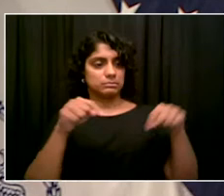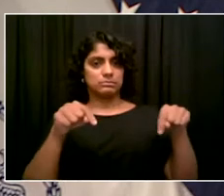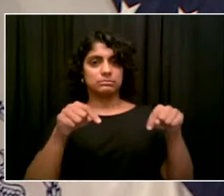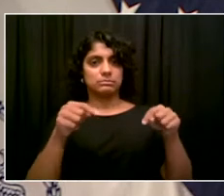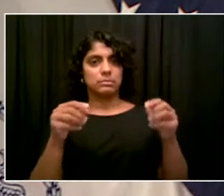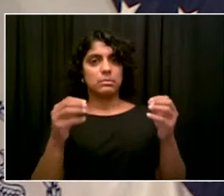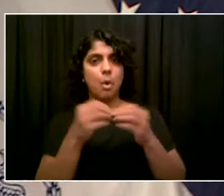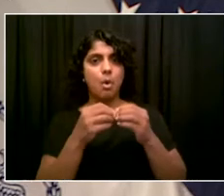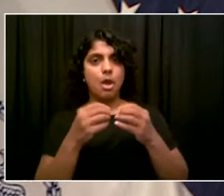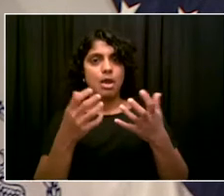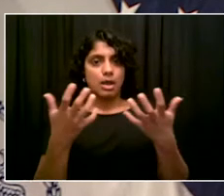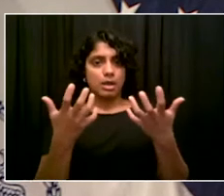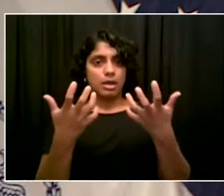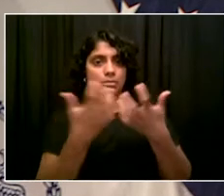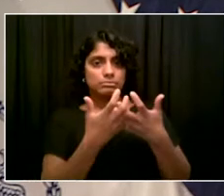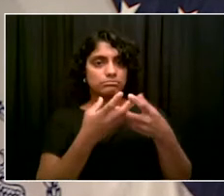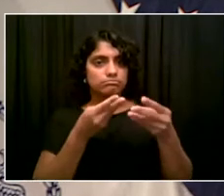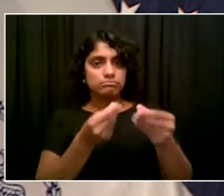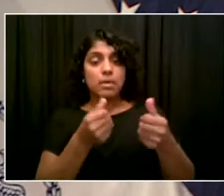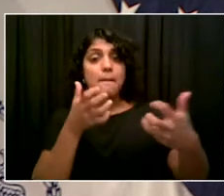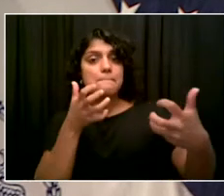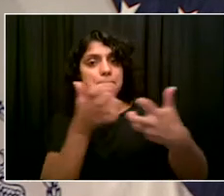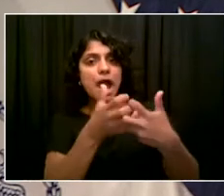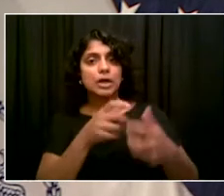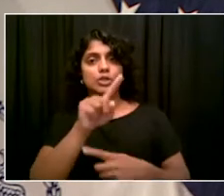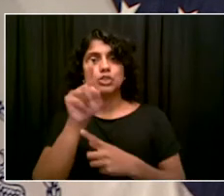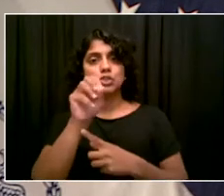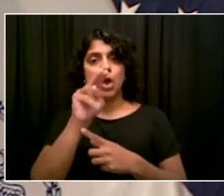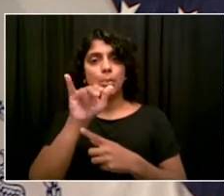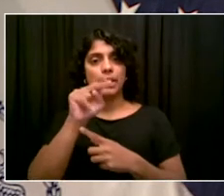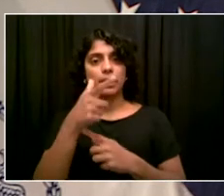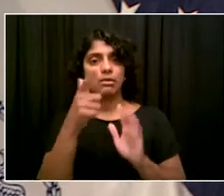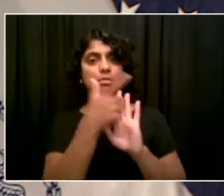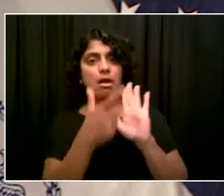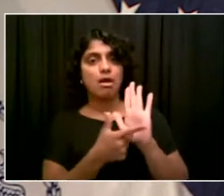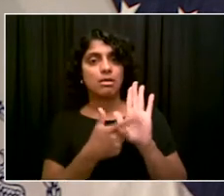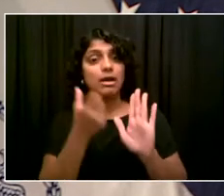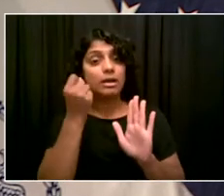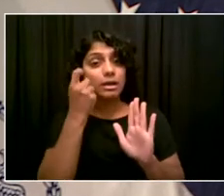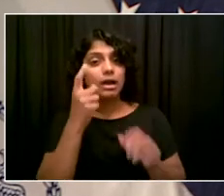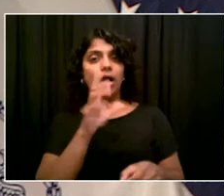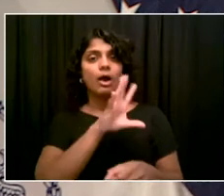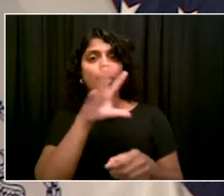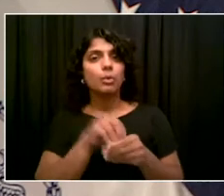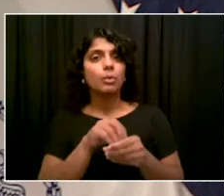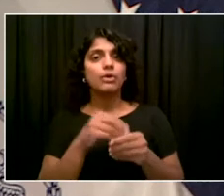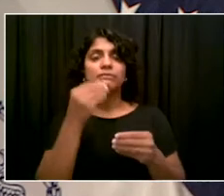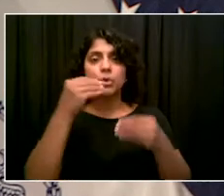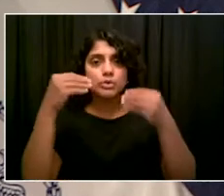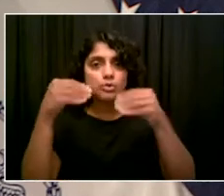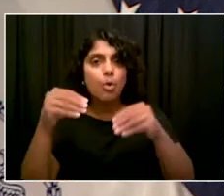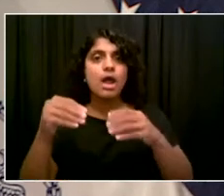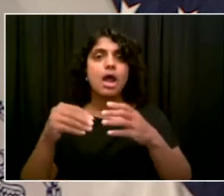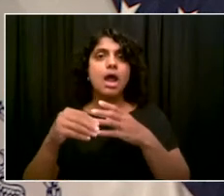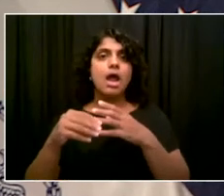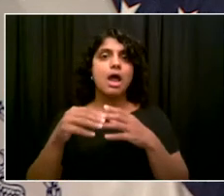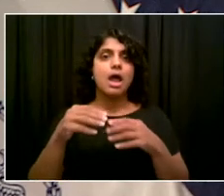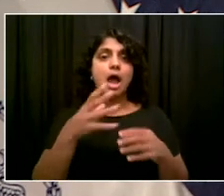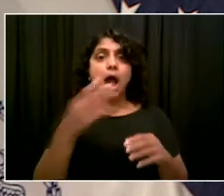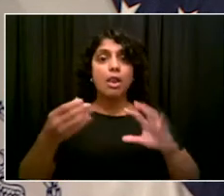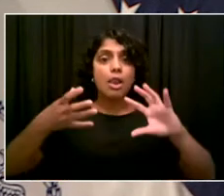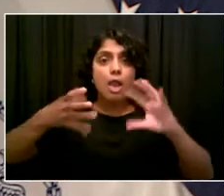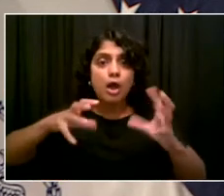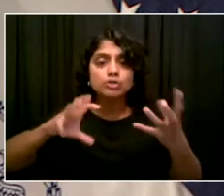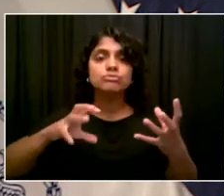affordable markets, laundromats, bodegas, et cetera, on which average New Yorkers rely? So it's a great